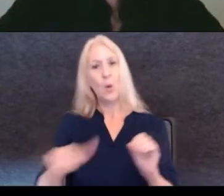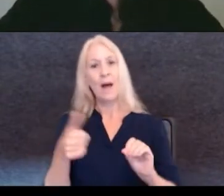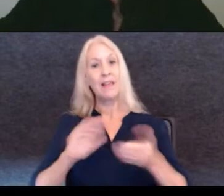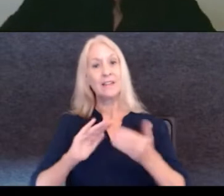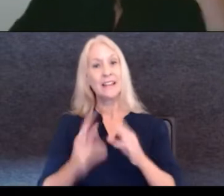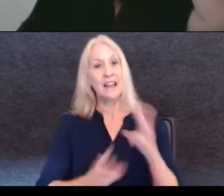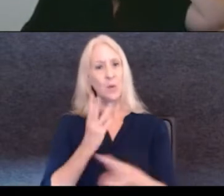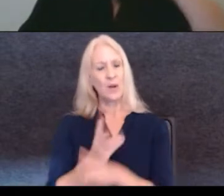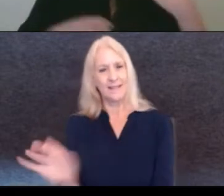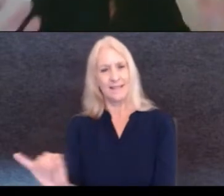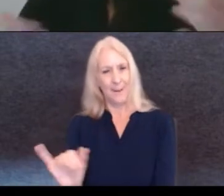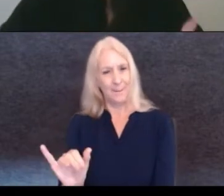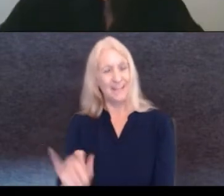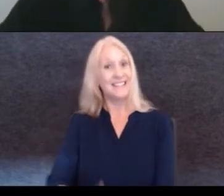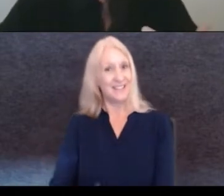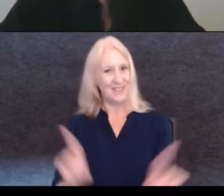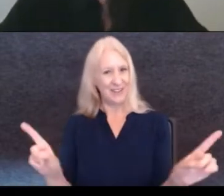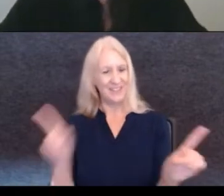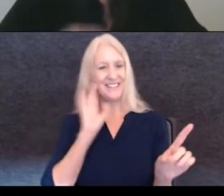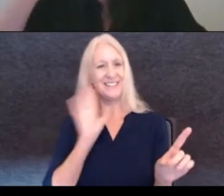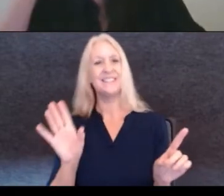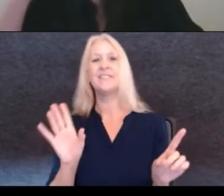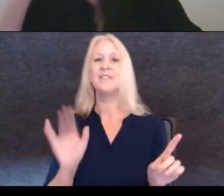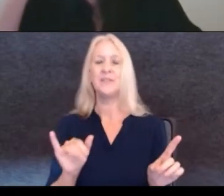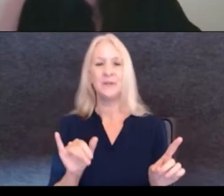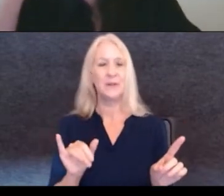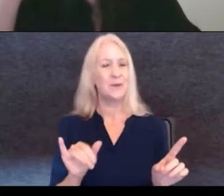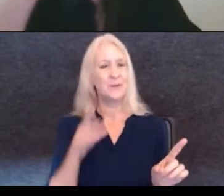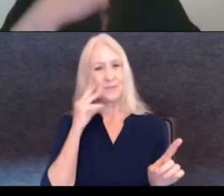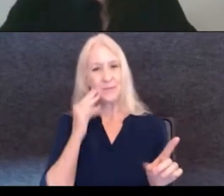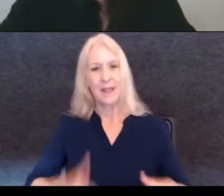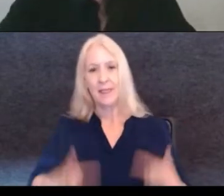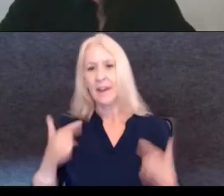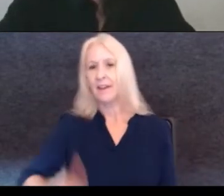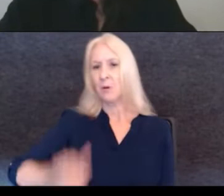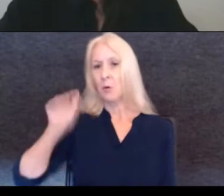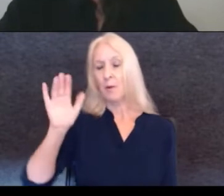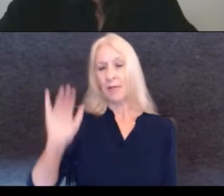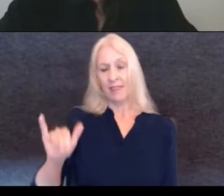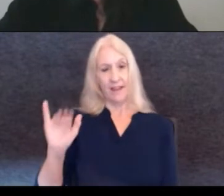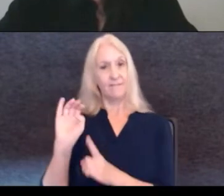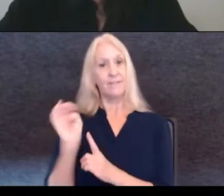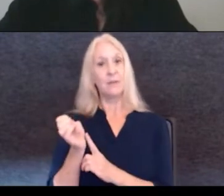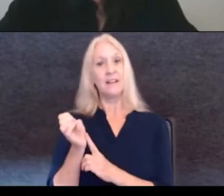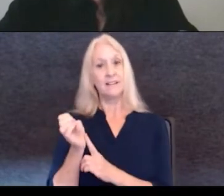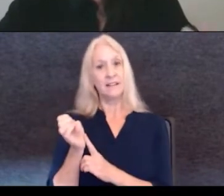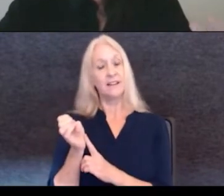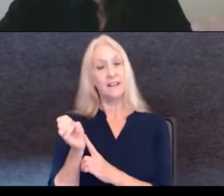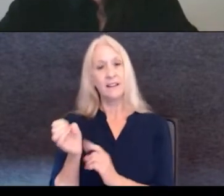And to be in this environment, to grow up in this environment, I